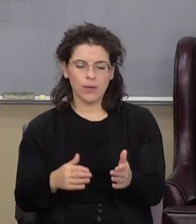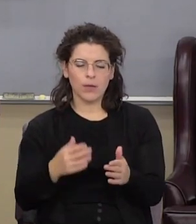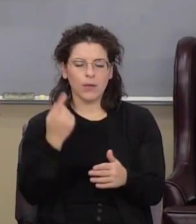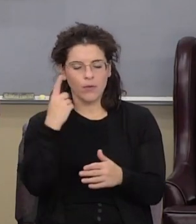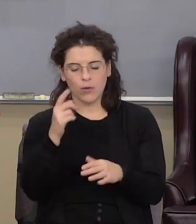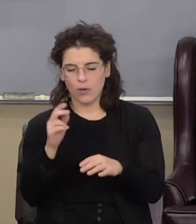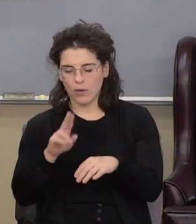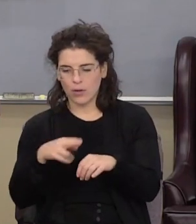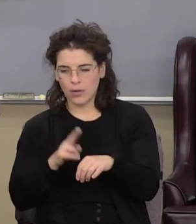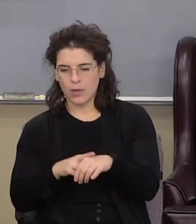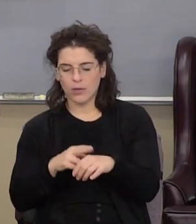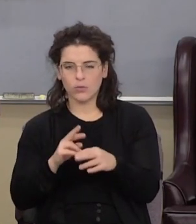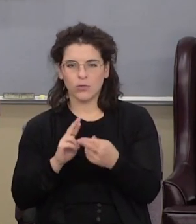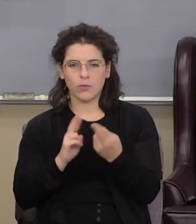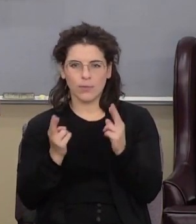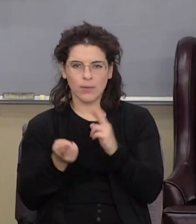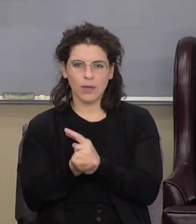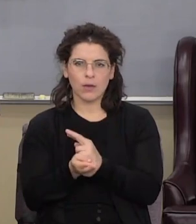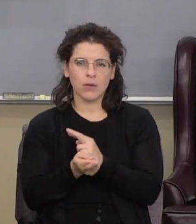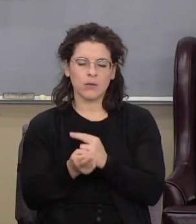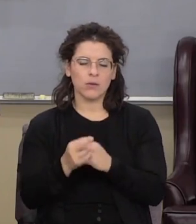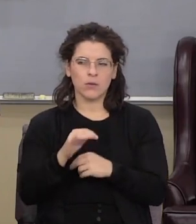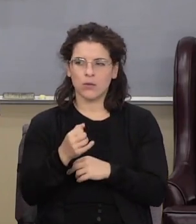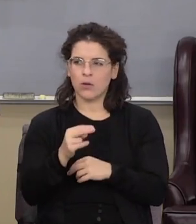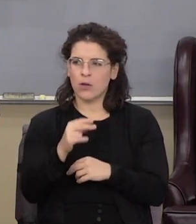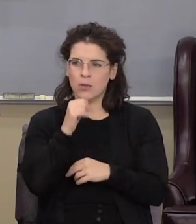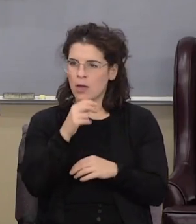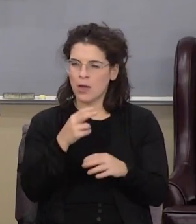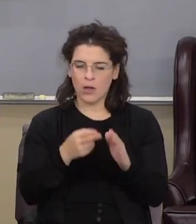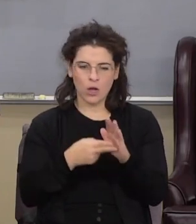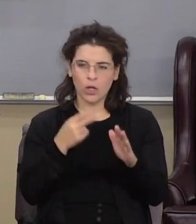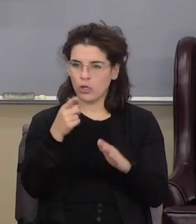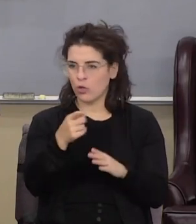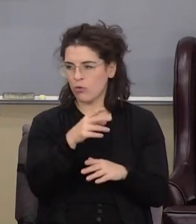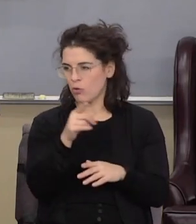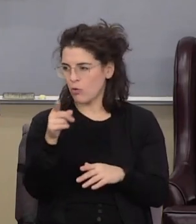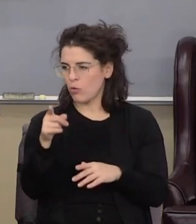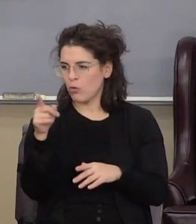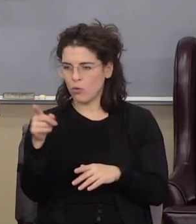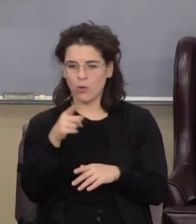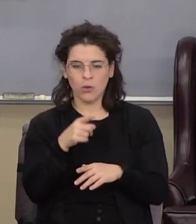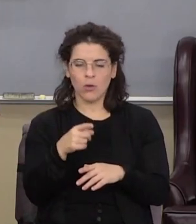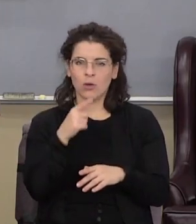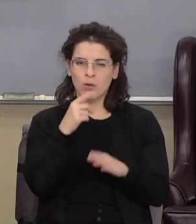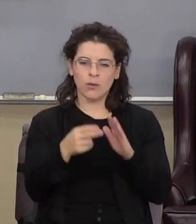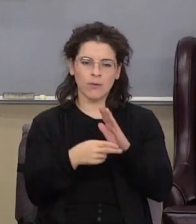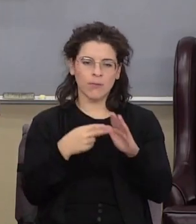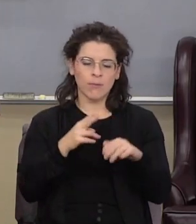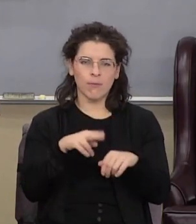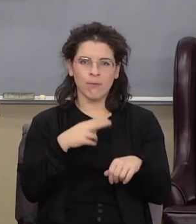national repentance John is not just calling you you you and you he's calling the nation